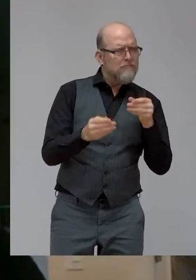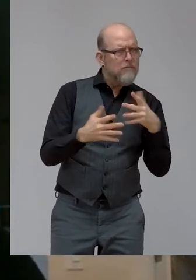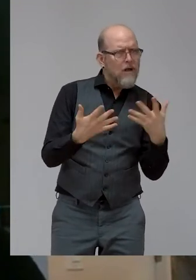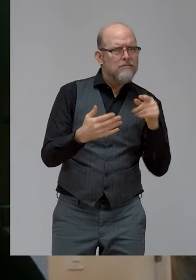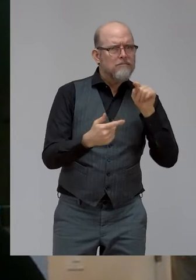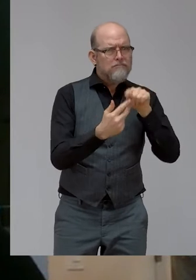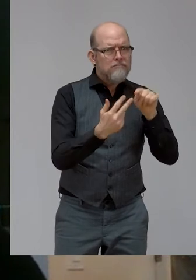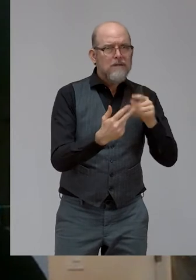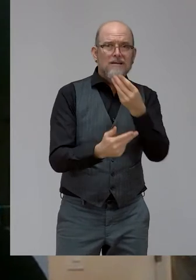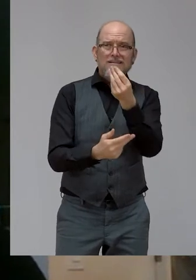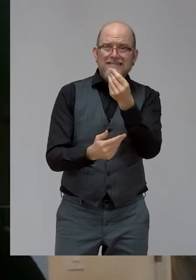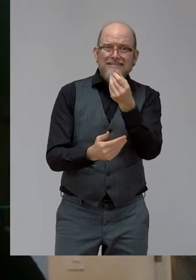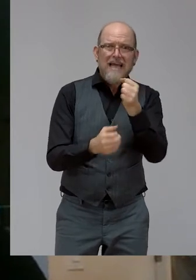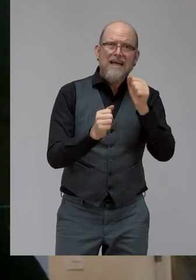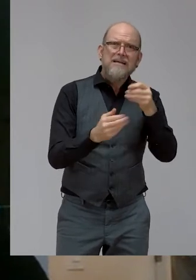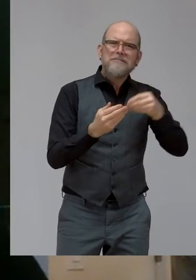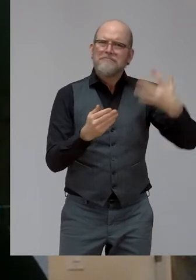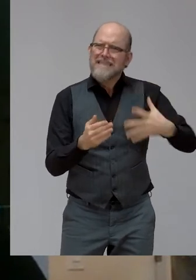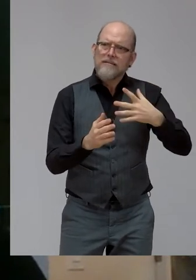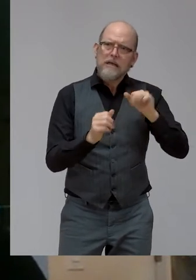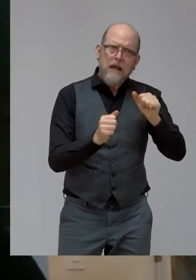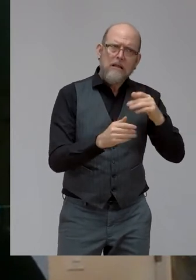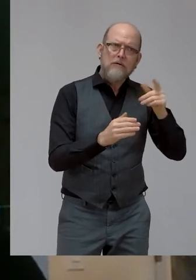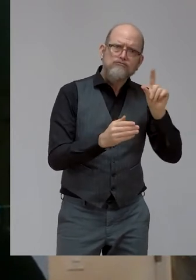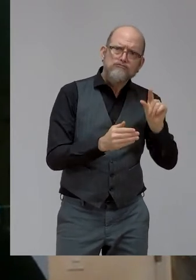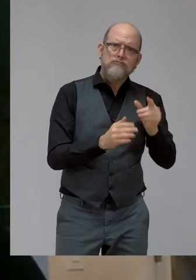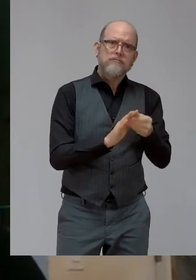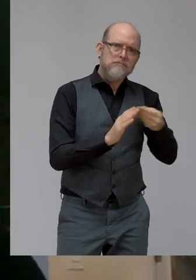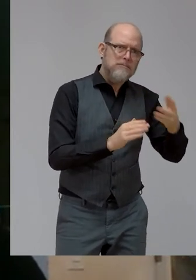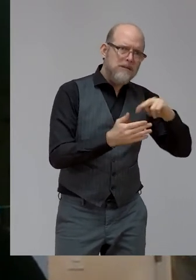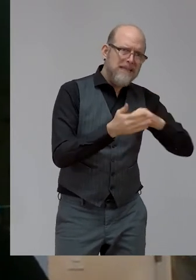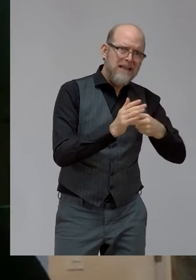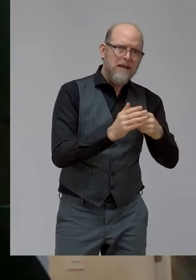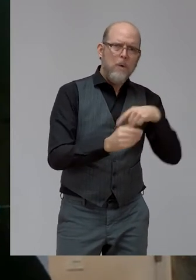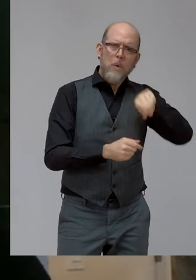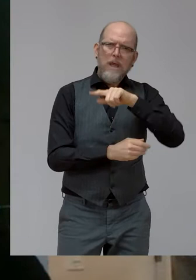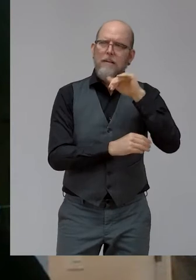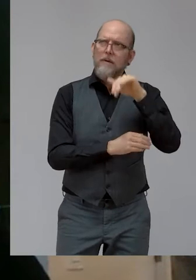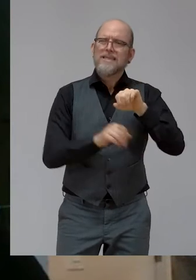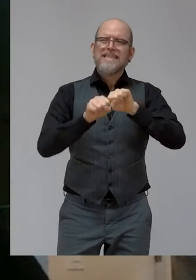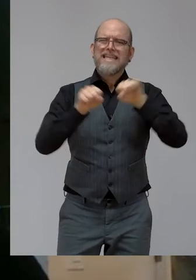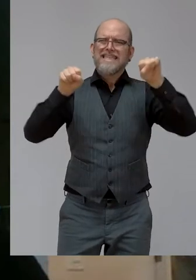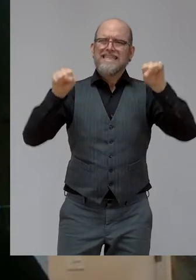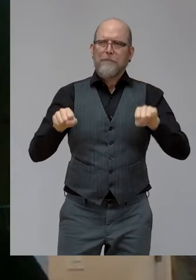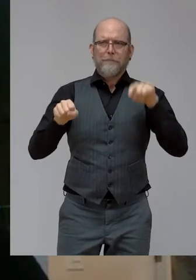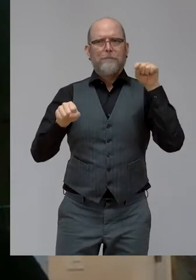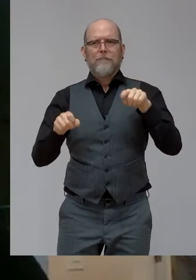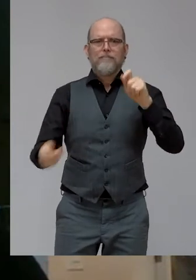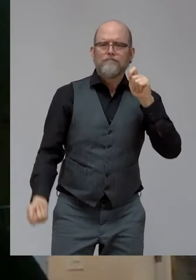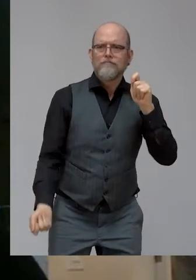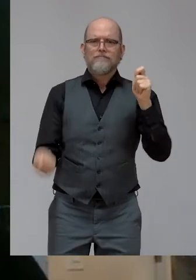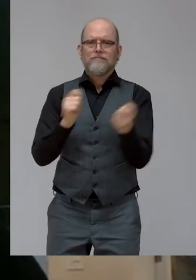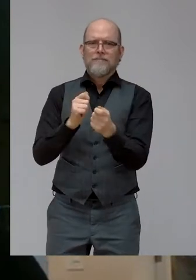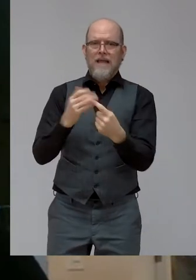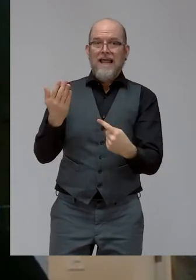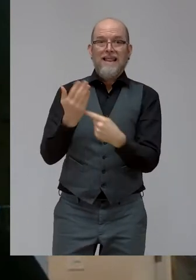with disabilities requires a broader systems approach. We need to guide technological development